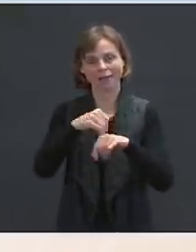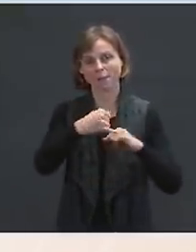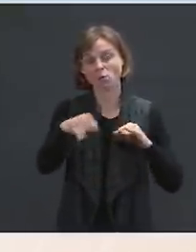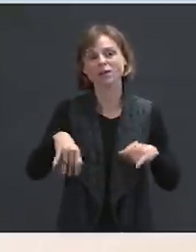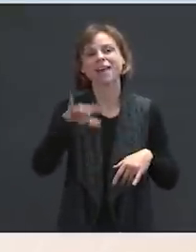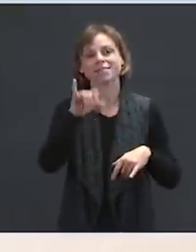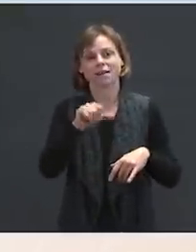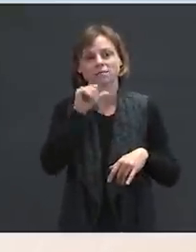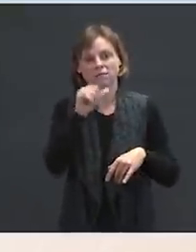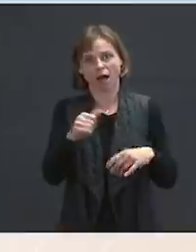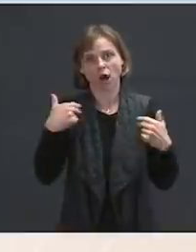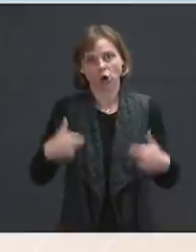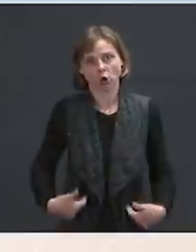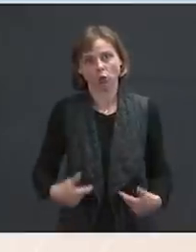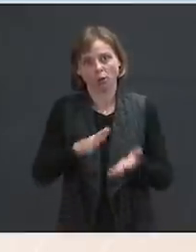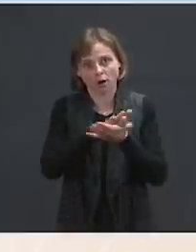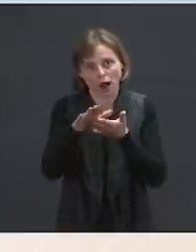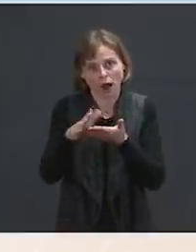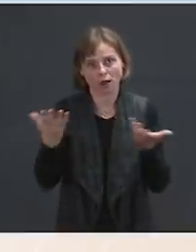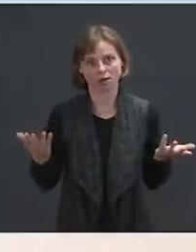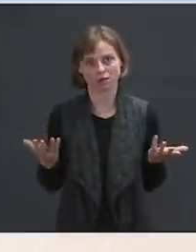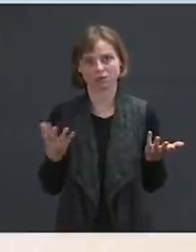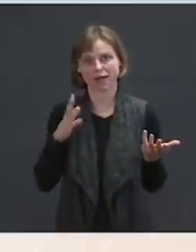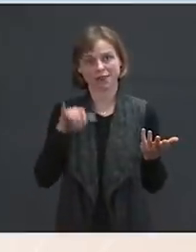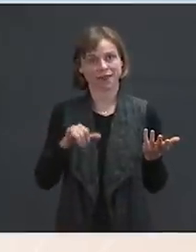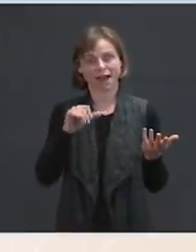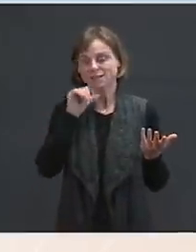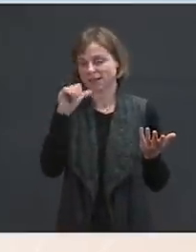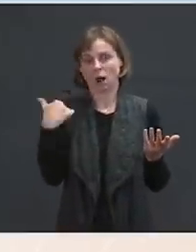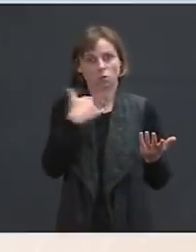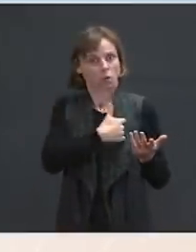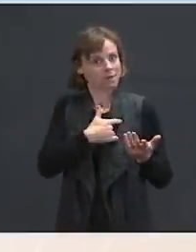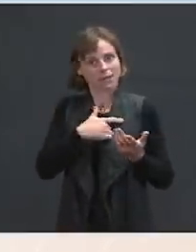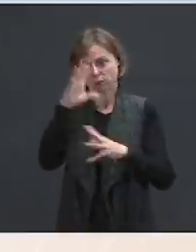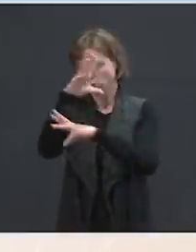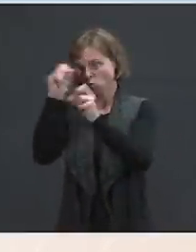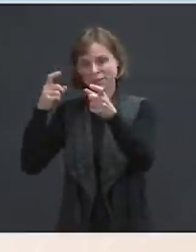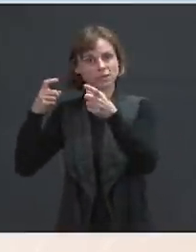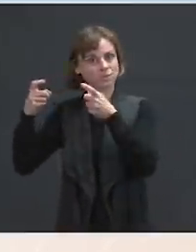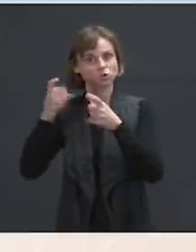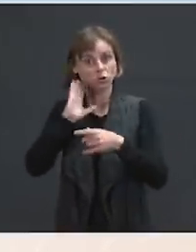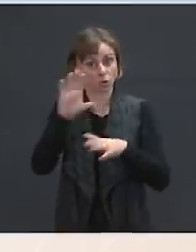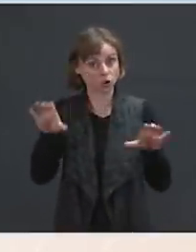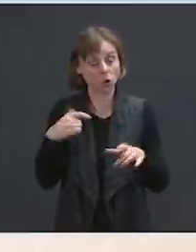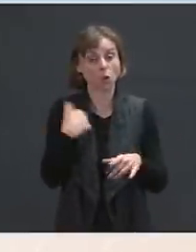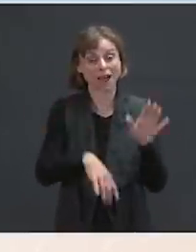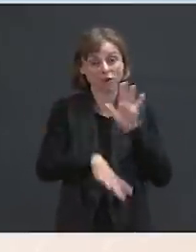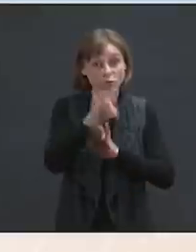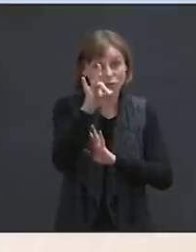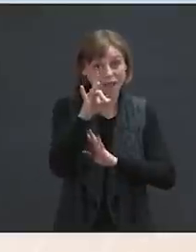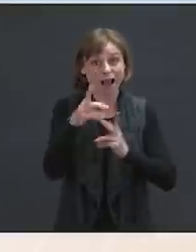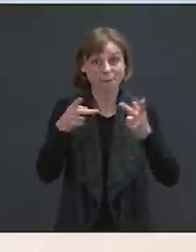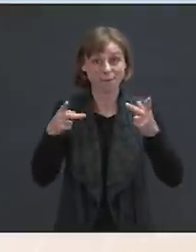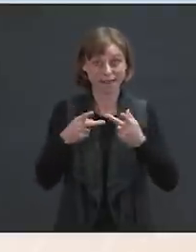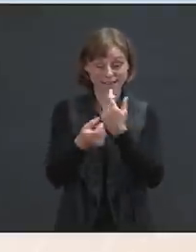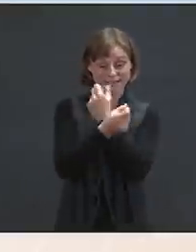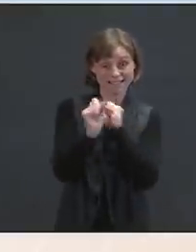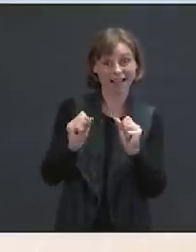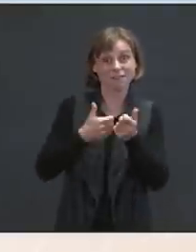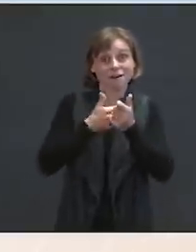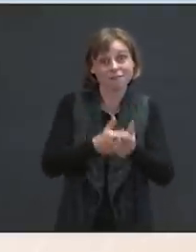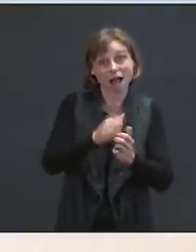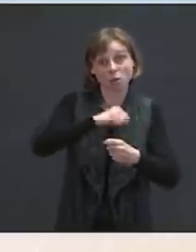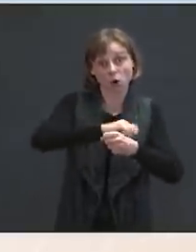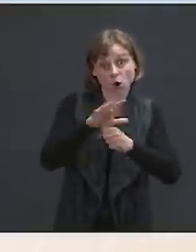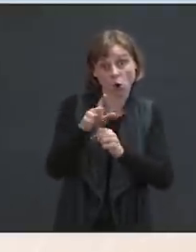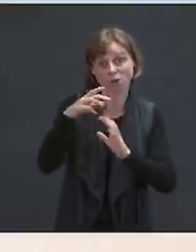That is not what we are going to do here as an administration. We need to find places that are safe under COVID protocols for kids to be, where they